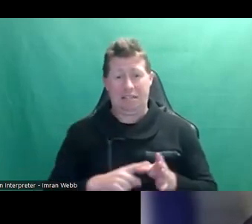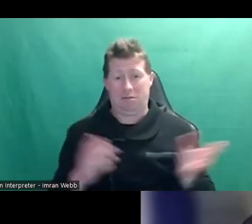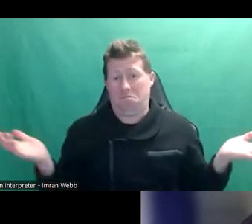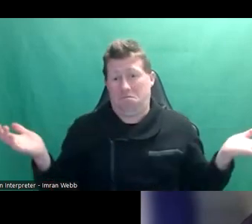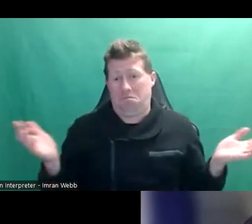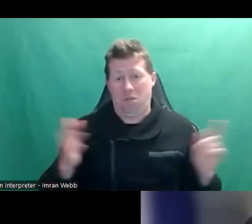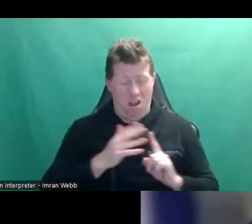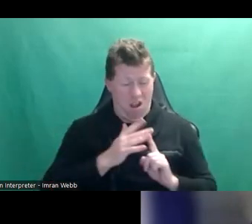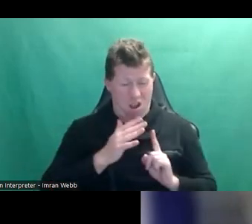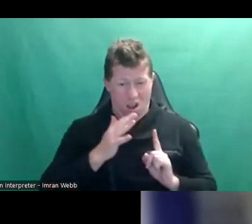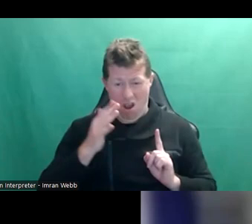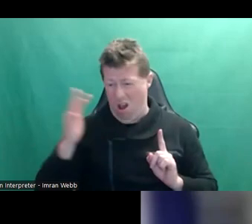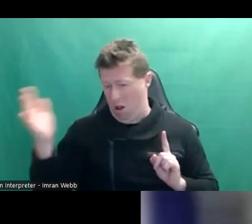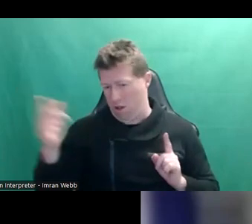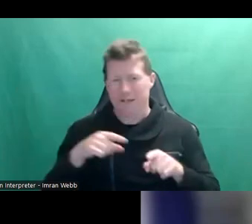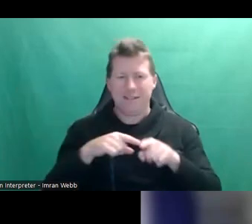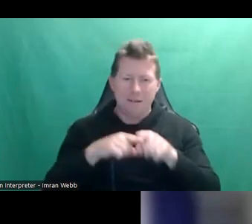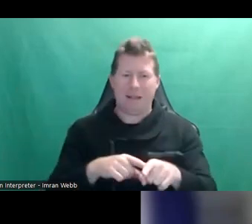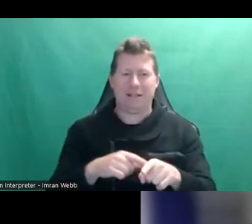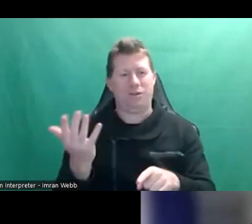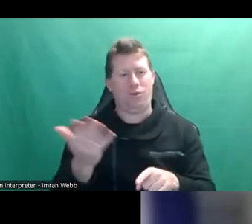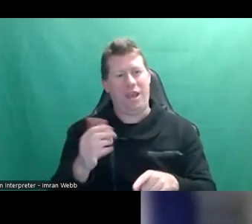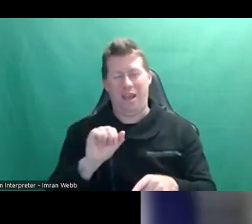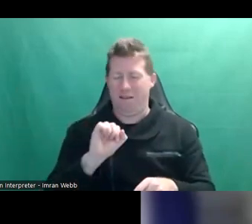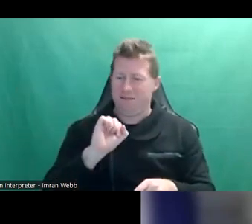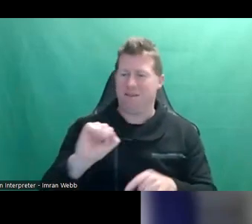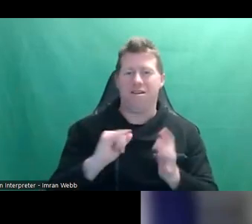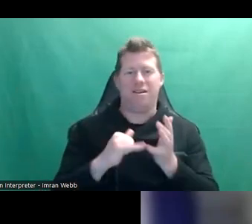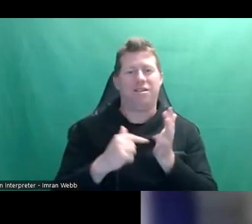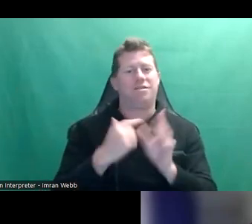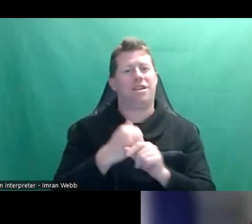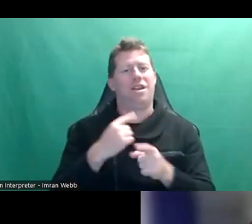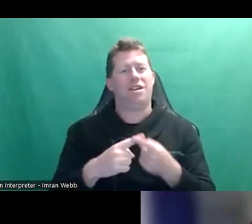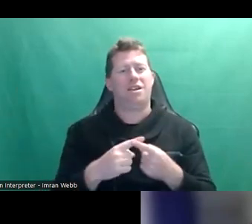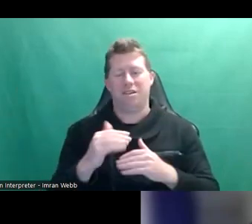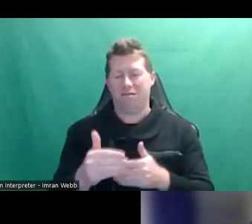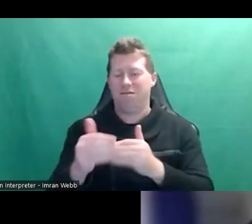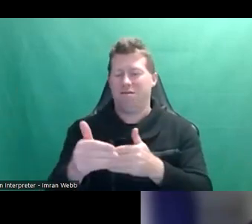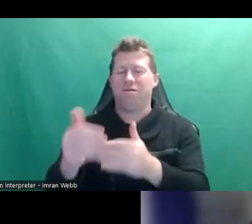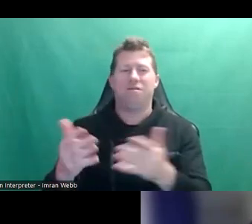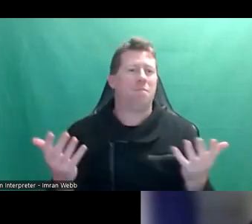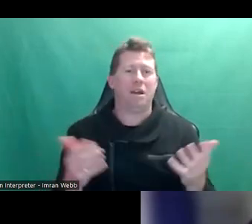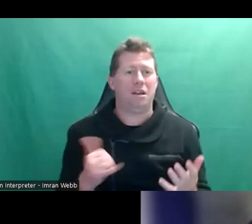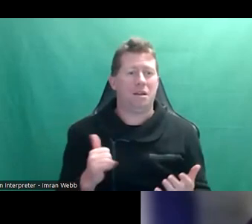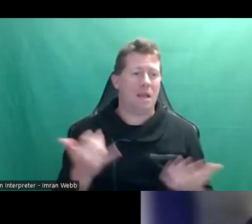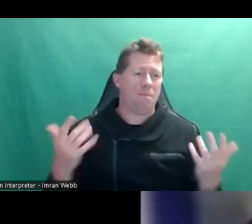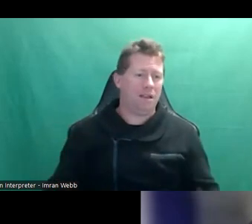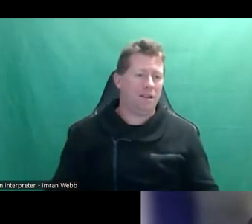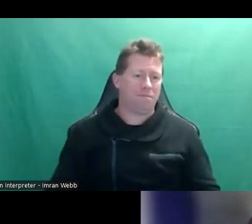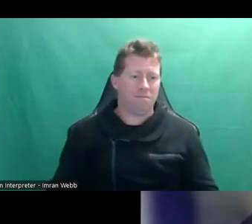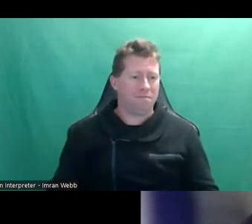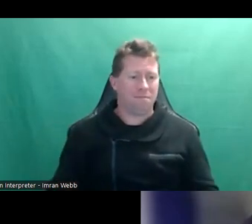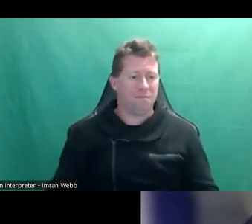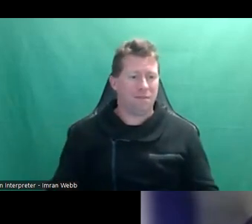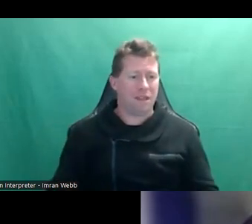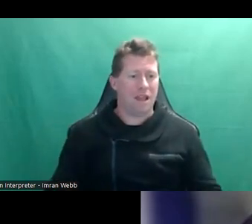it kind of depends where they're up to, but it might just be that, you know, it's just not going to be